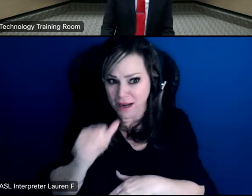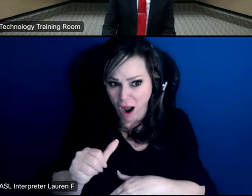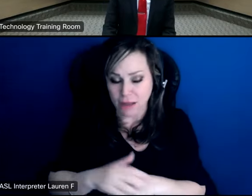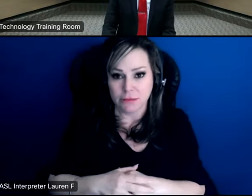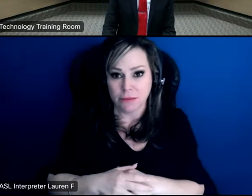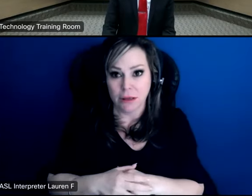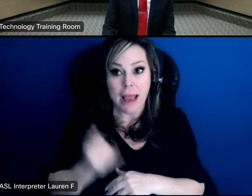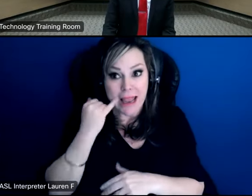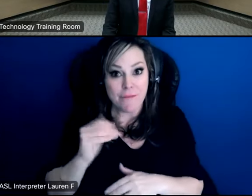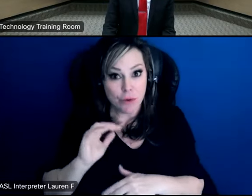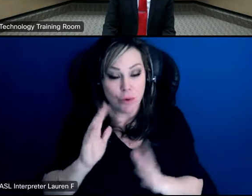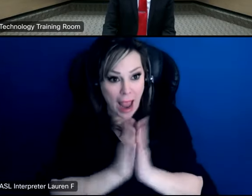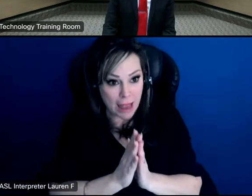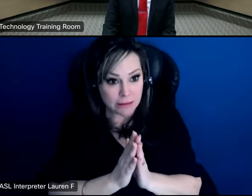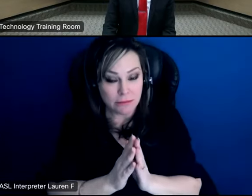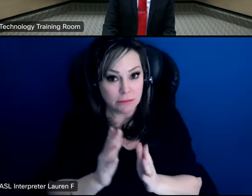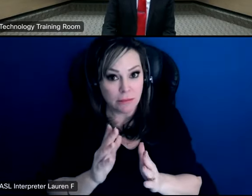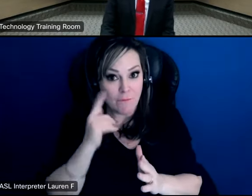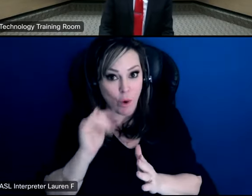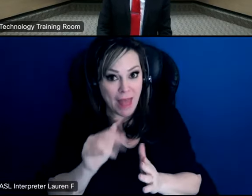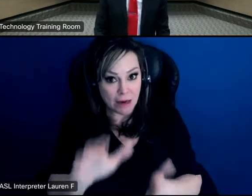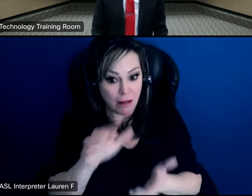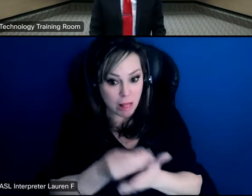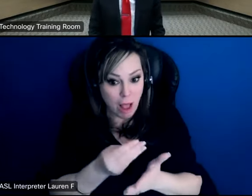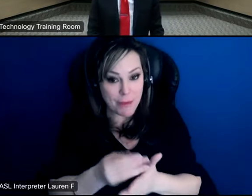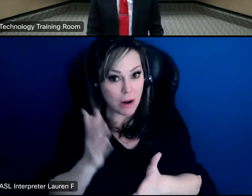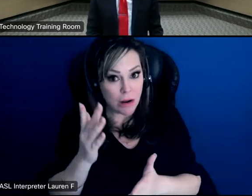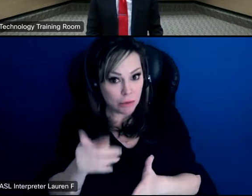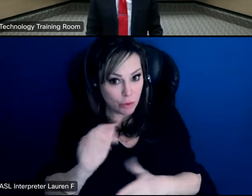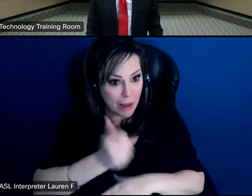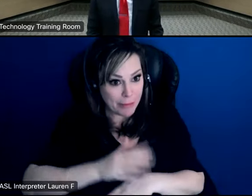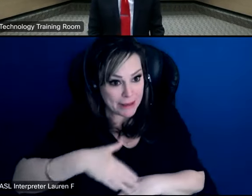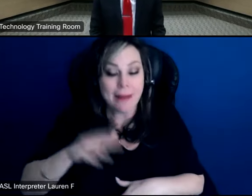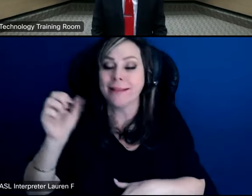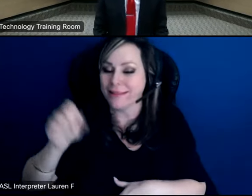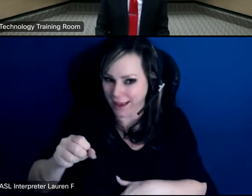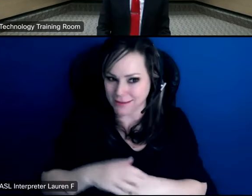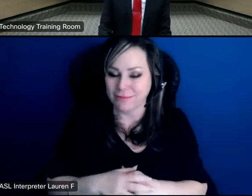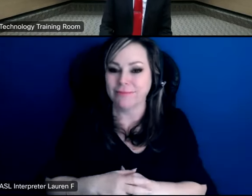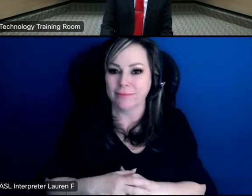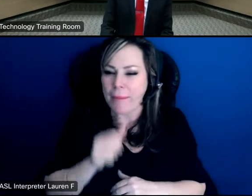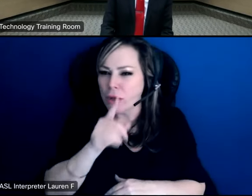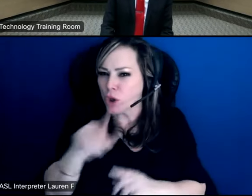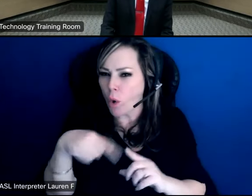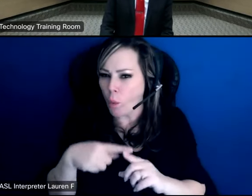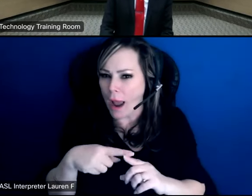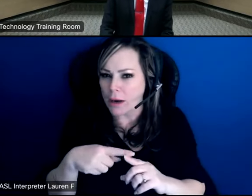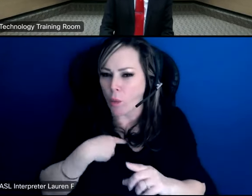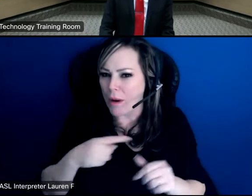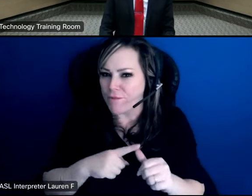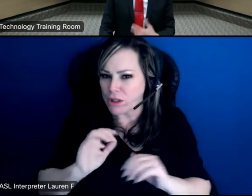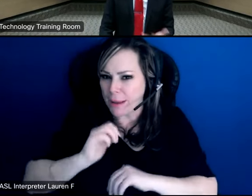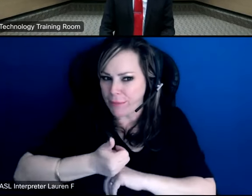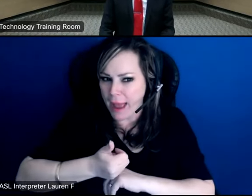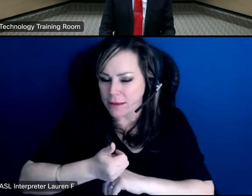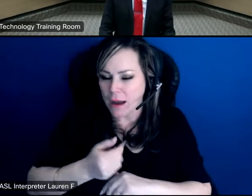have have we implemented it yes mayner isd has and it uh i don't know when mayner isd first implemented it